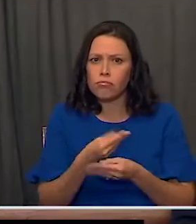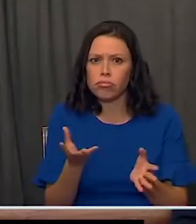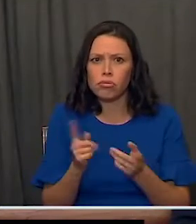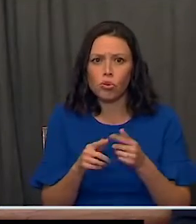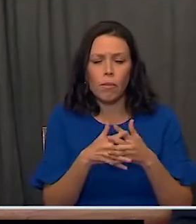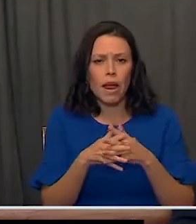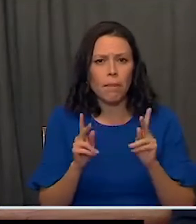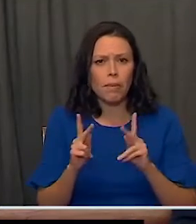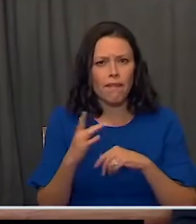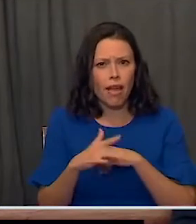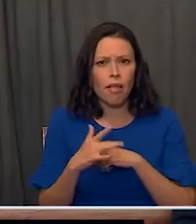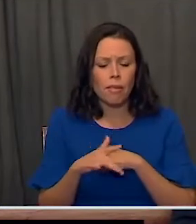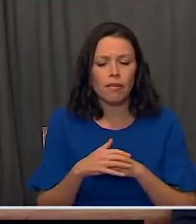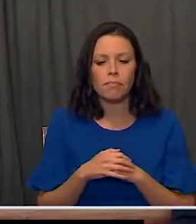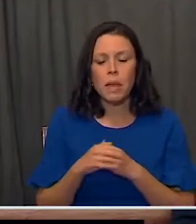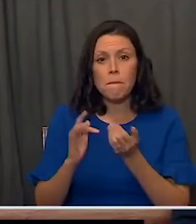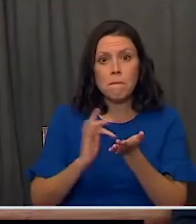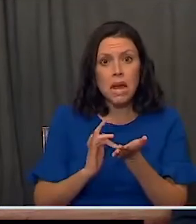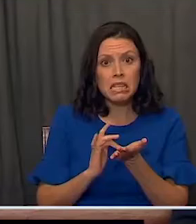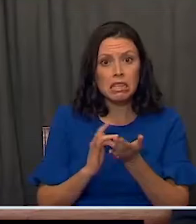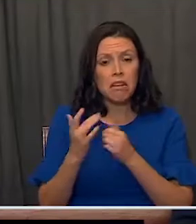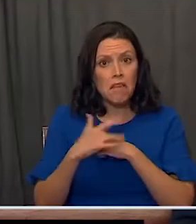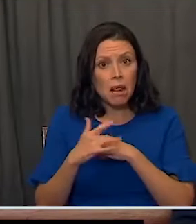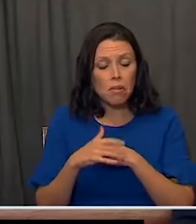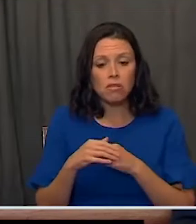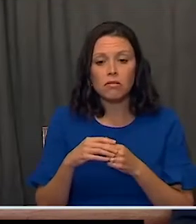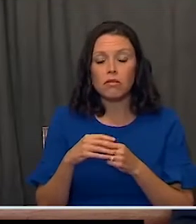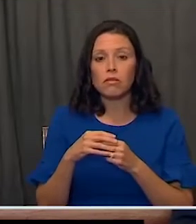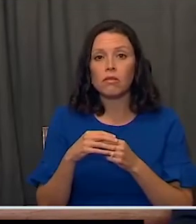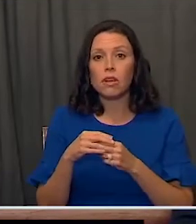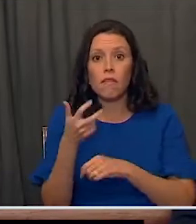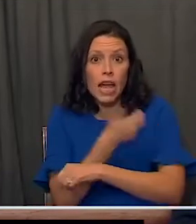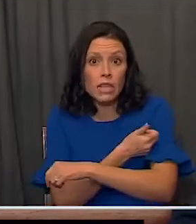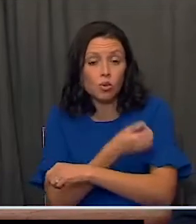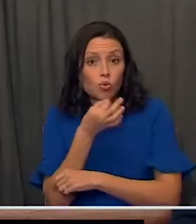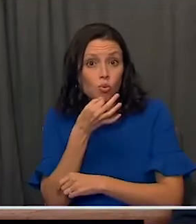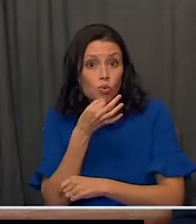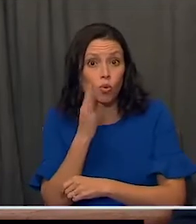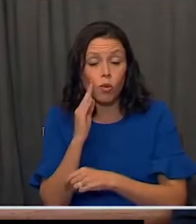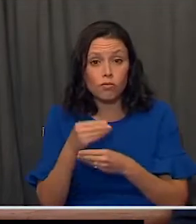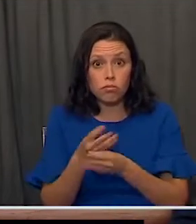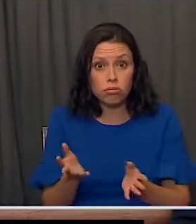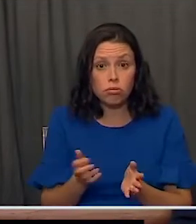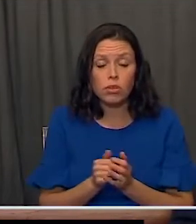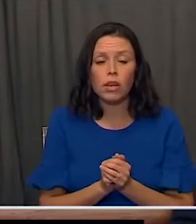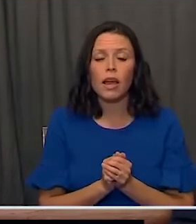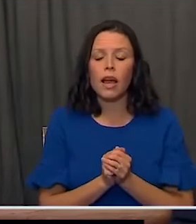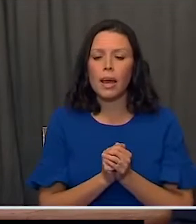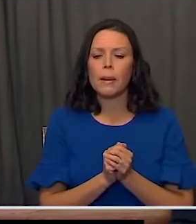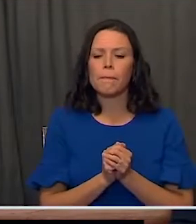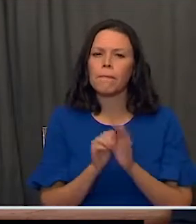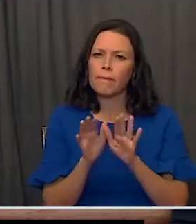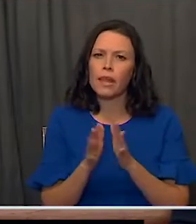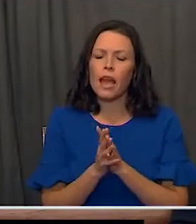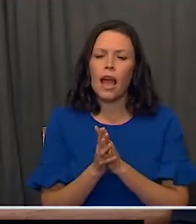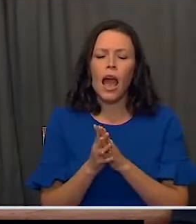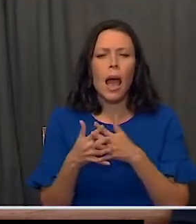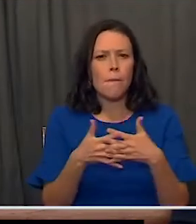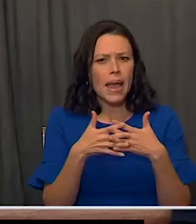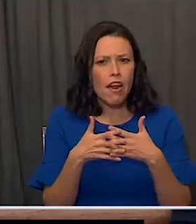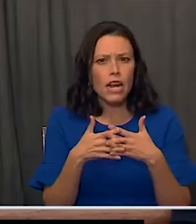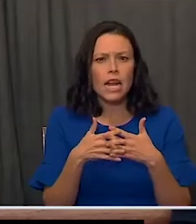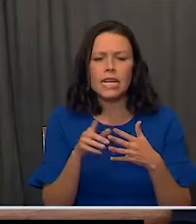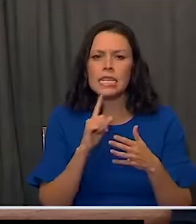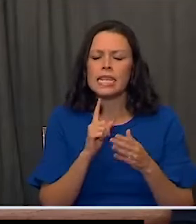people, with the medicines and the therapeutics, and very soon the vaccines that are available, America has never been